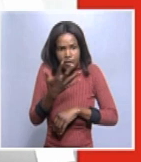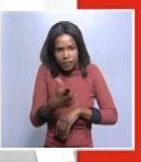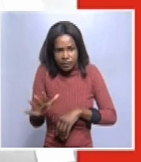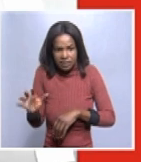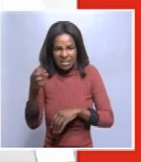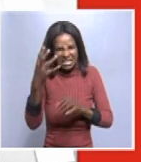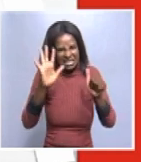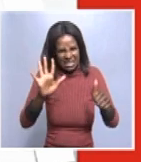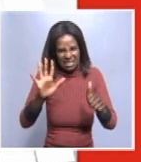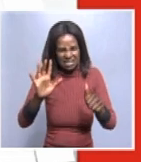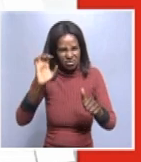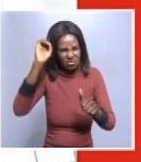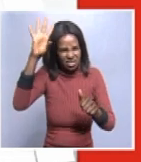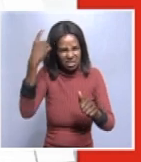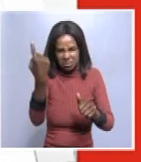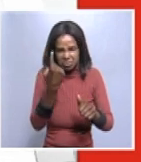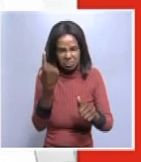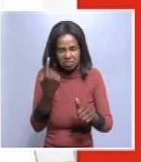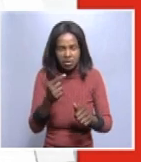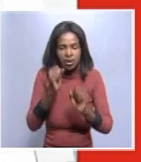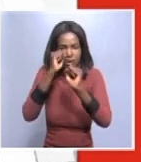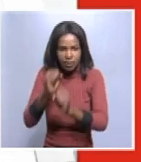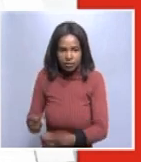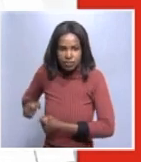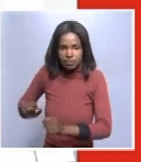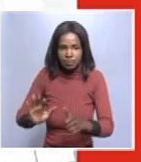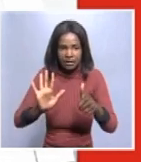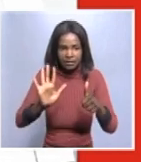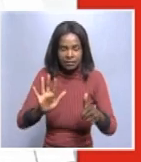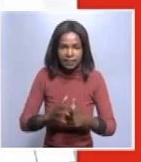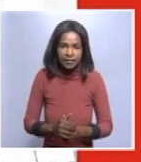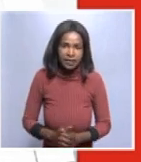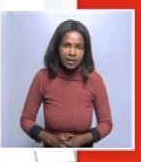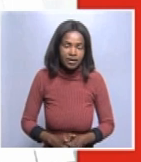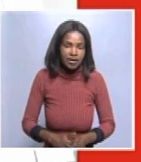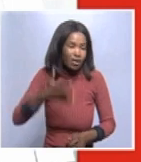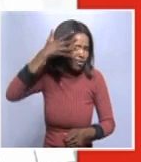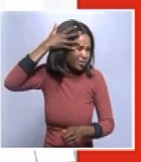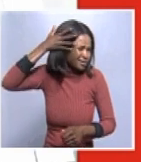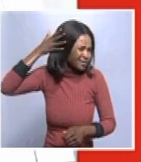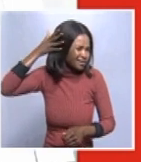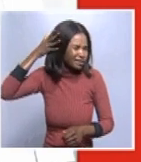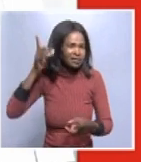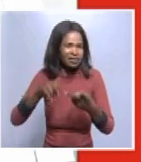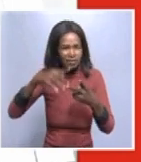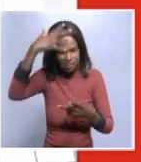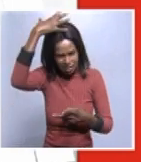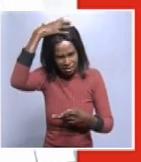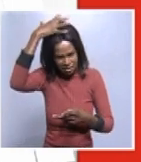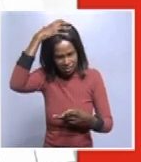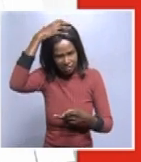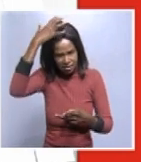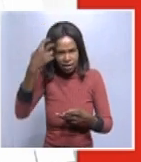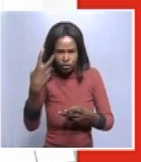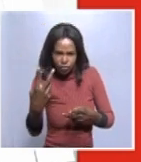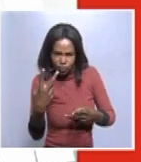6, from Oshakati. Chodonjupa, 6, with Huonfontein and Okahanja having recorded